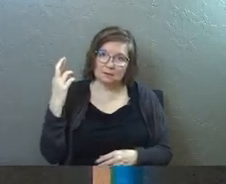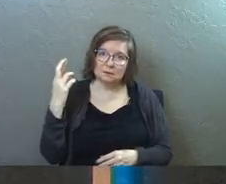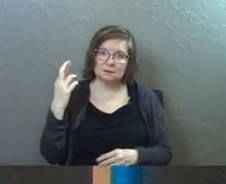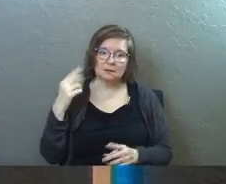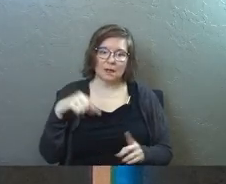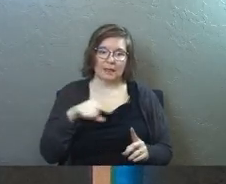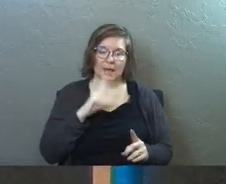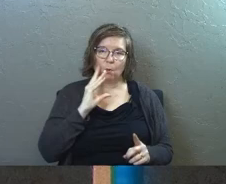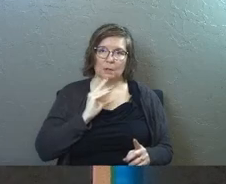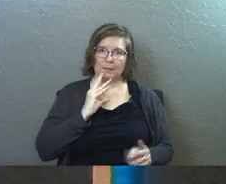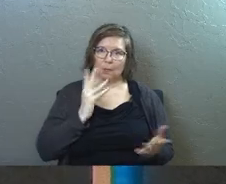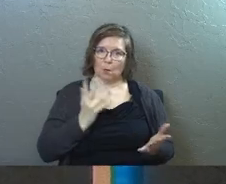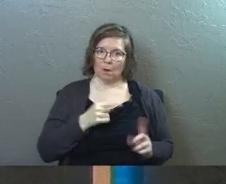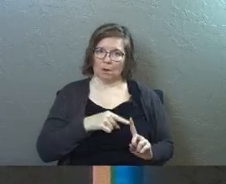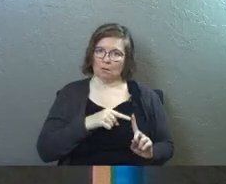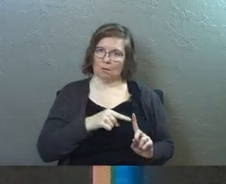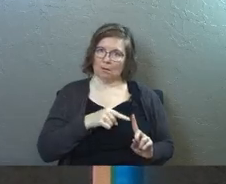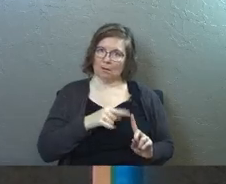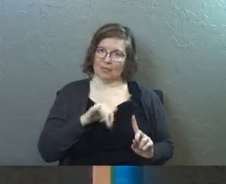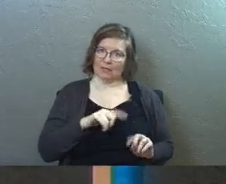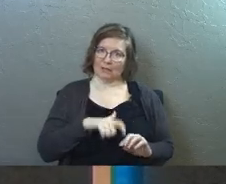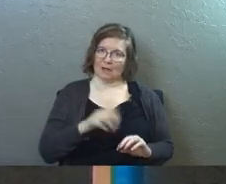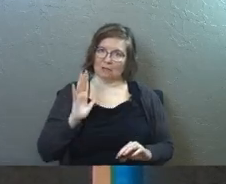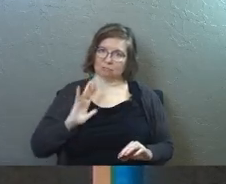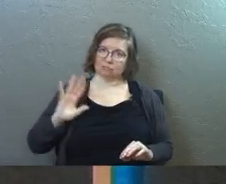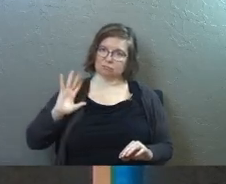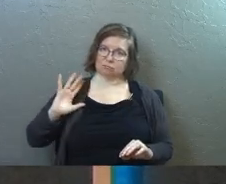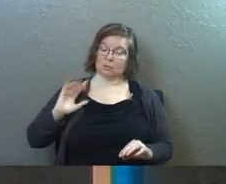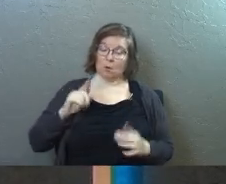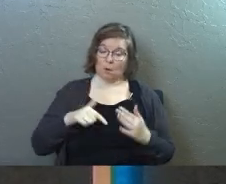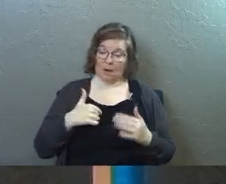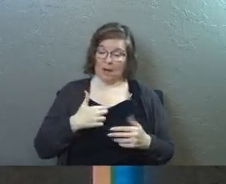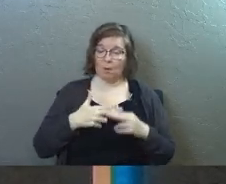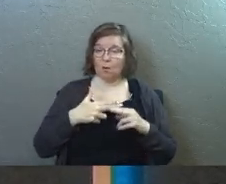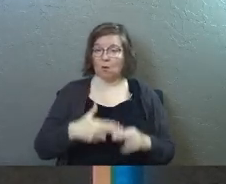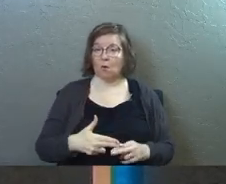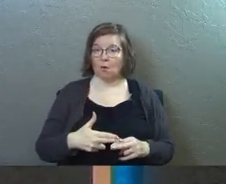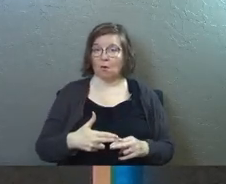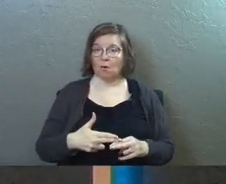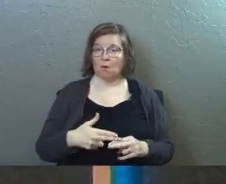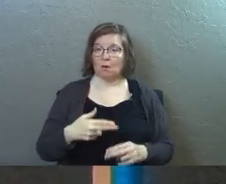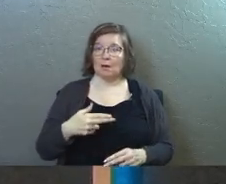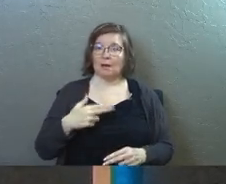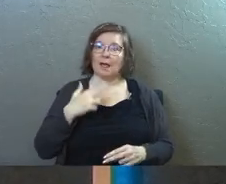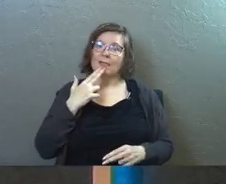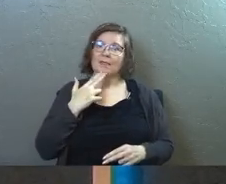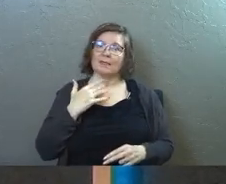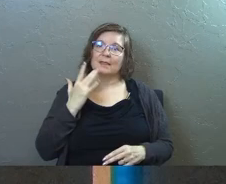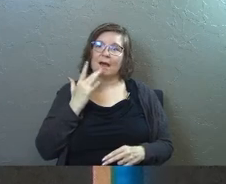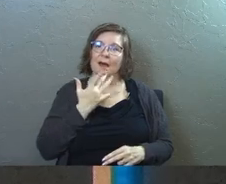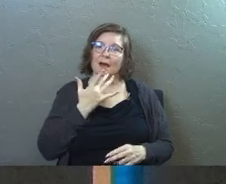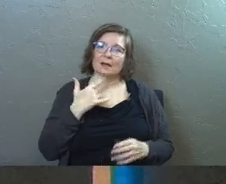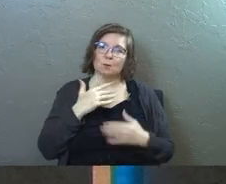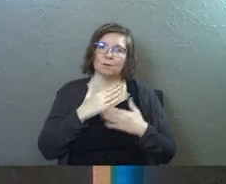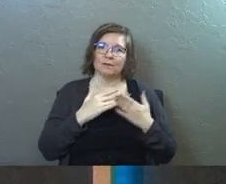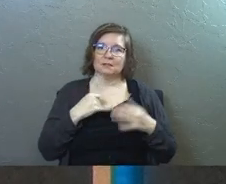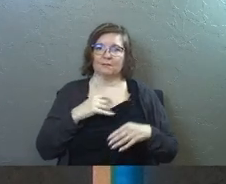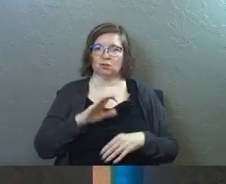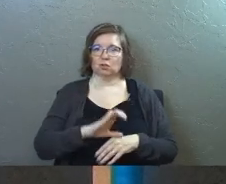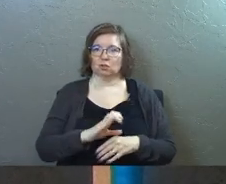what they were experiencing then. this is what I would call the honeymoon phase of the church.